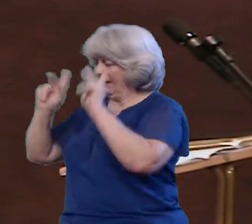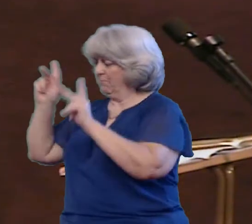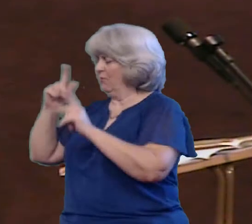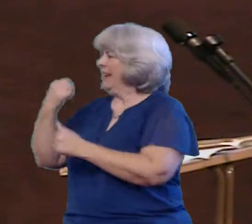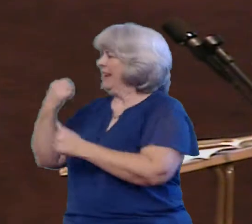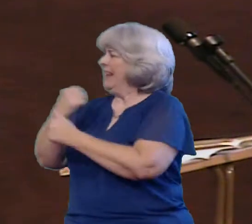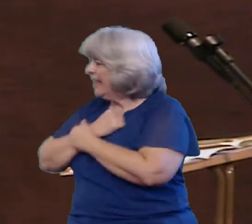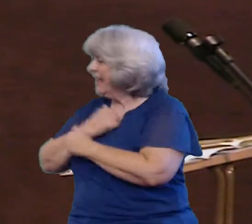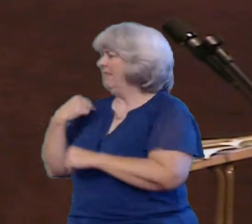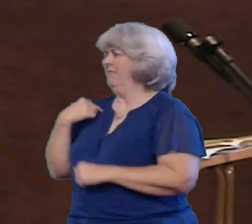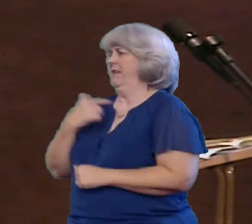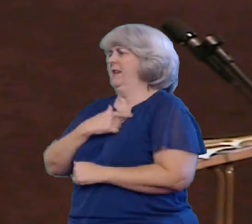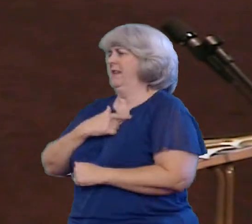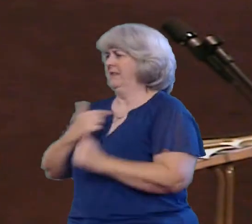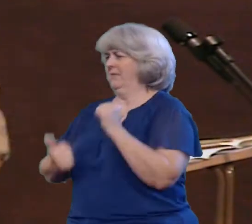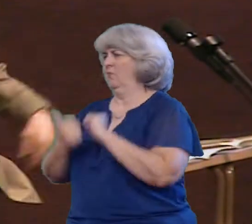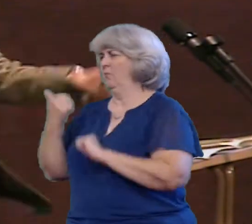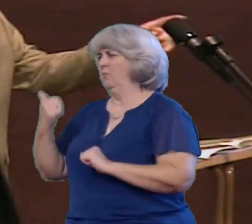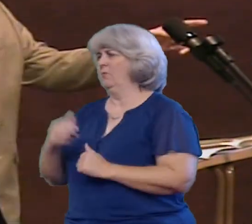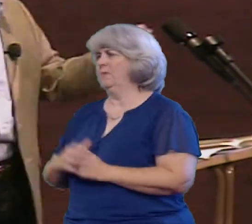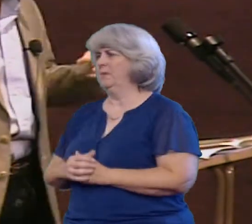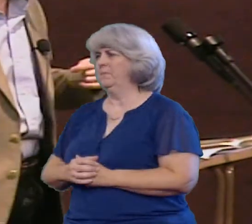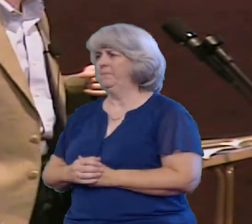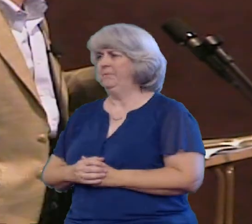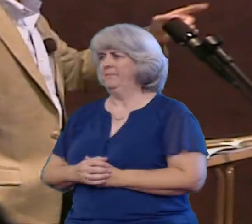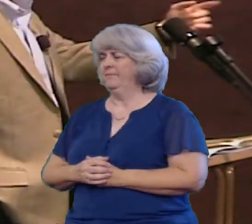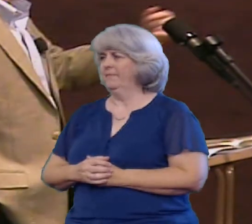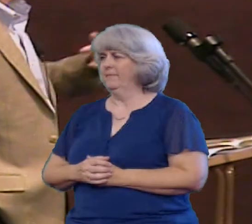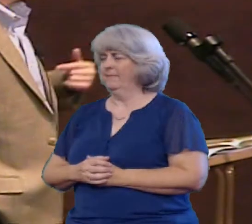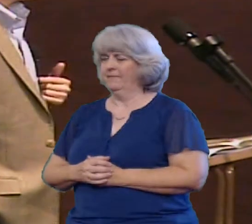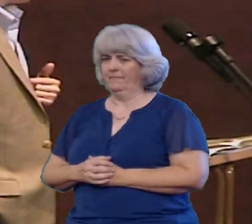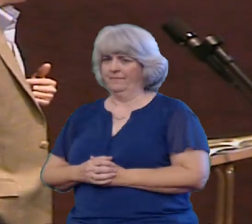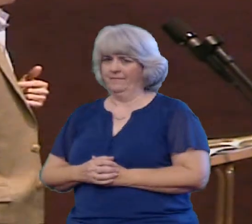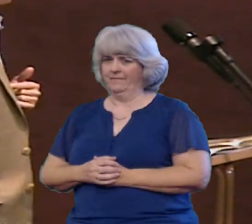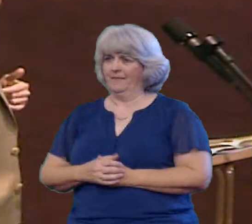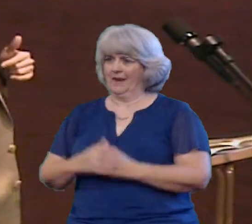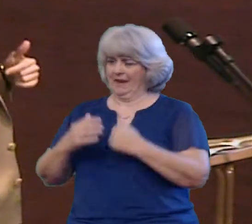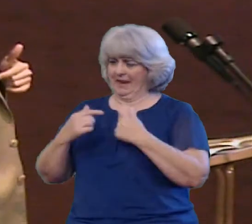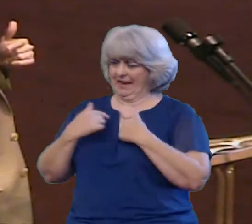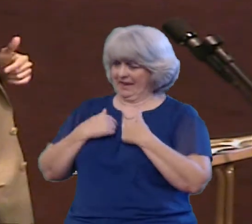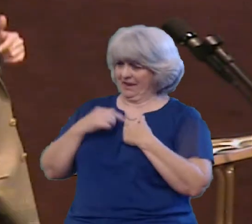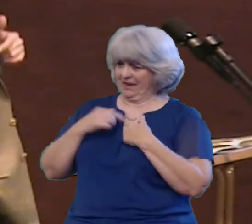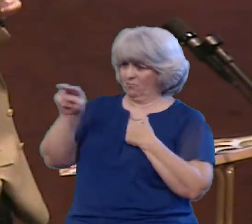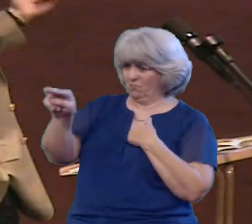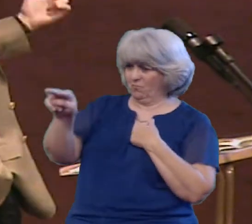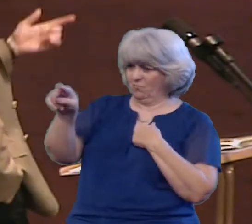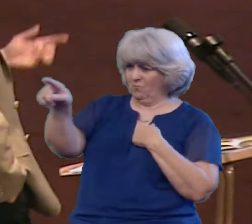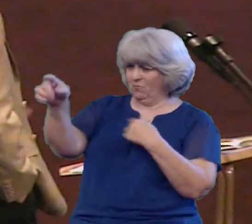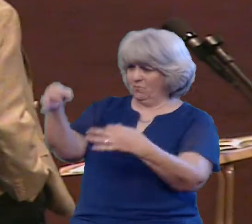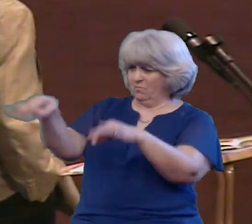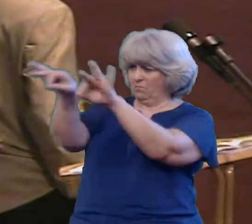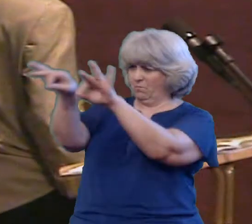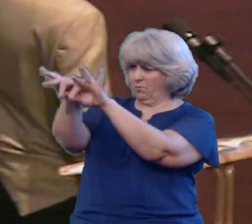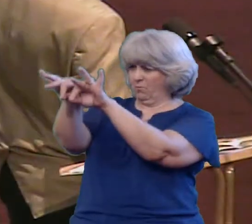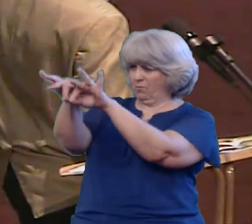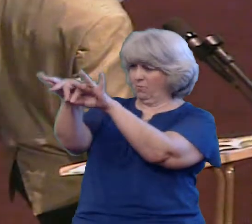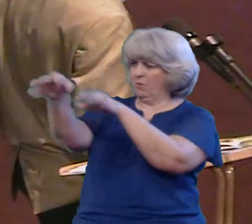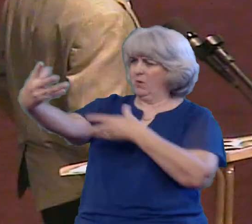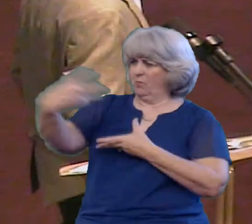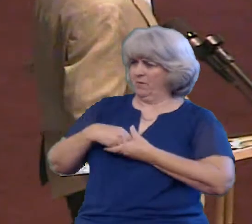Think about that If you're important to me, you're going to be in my life And if I'm important to you, I'm going to be in your life